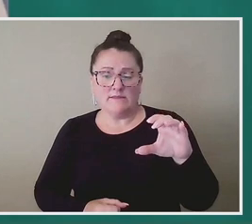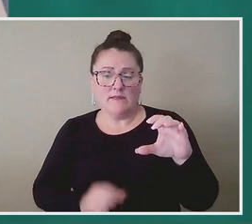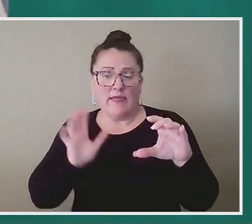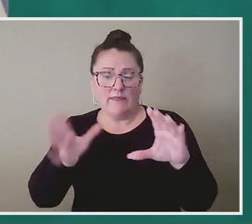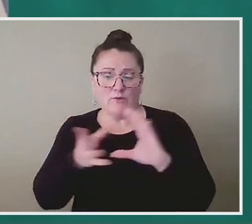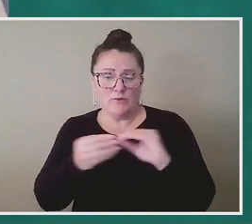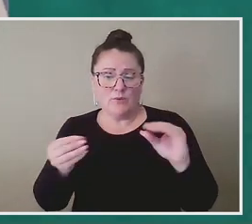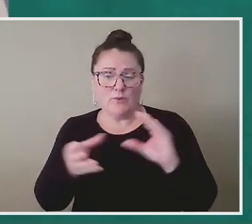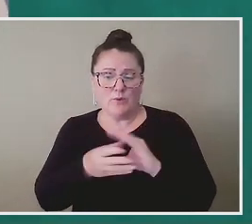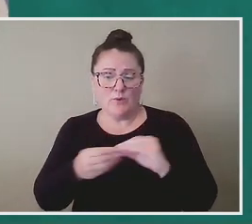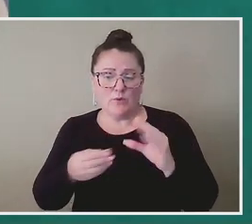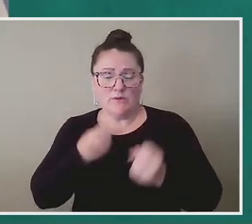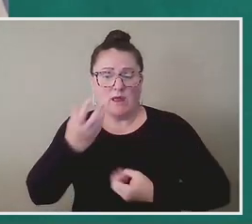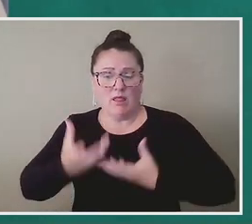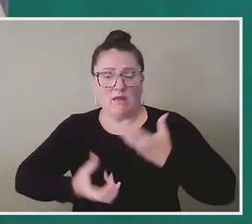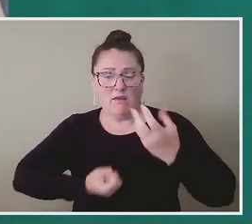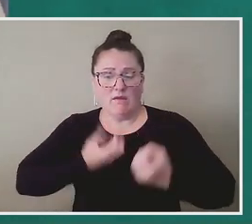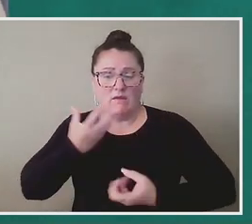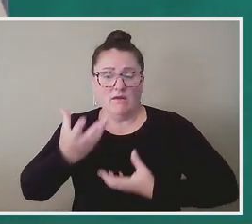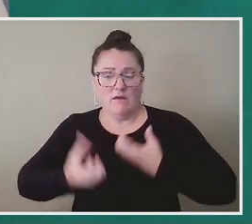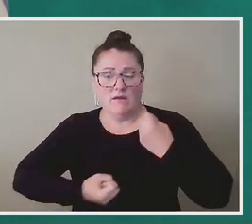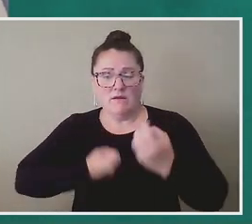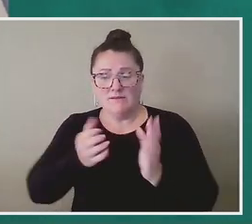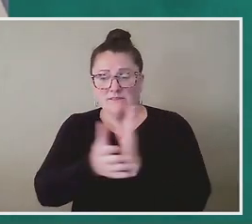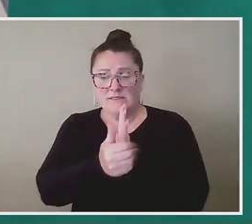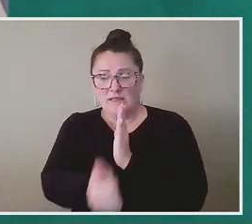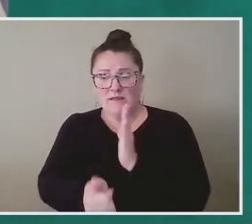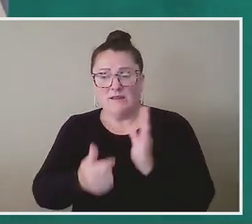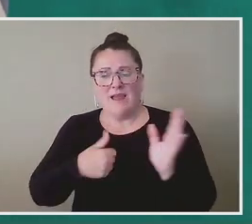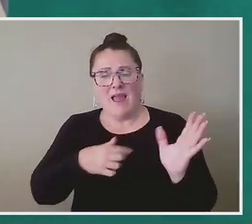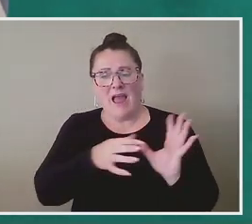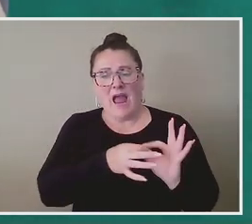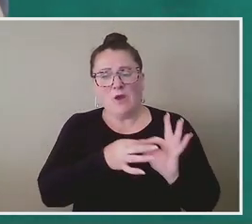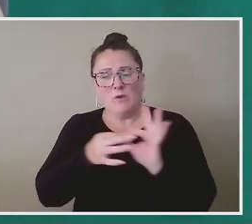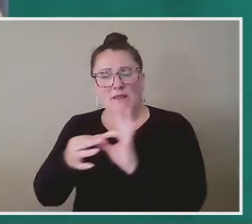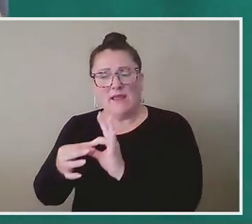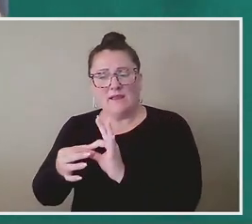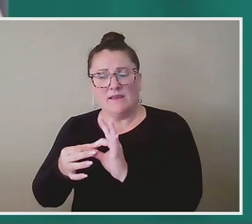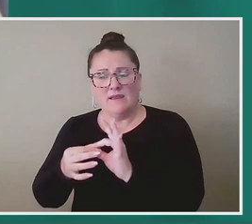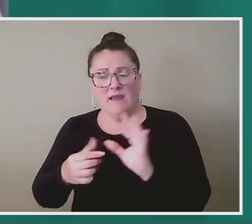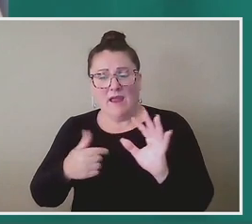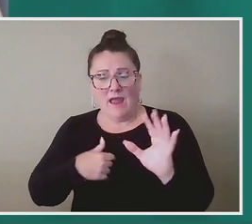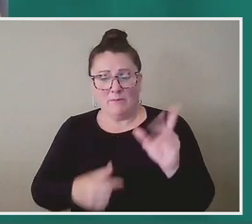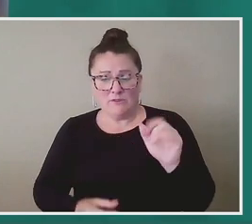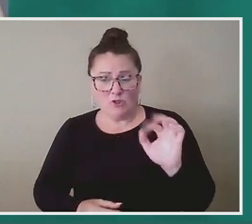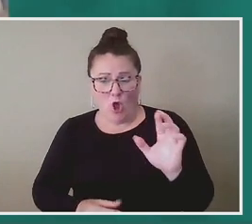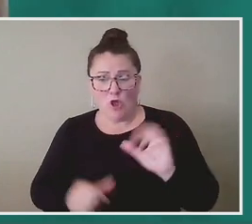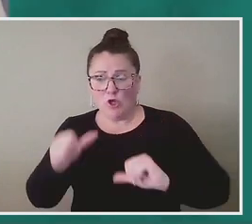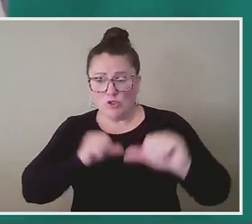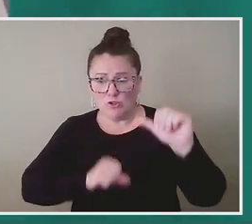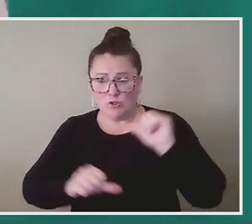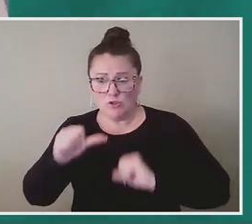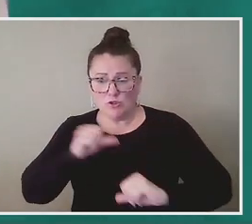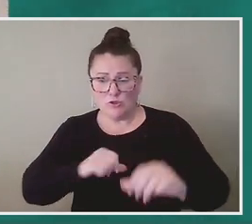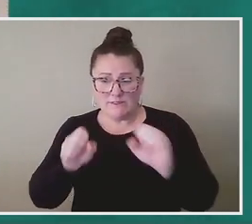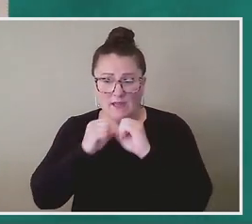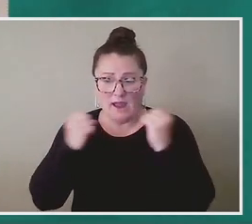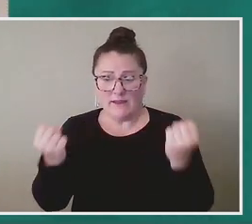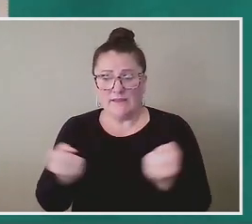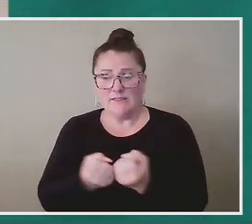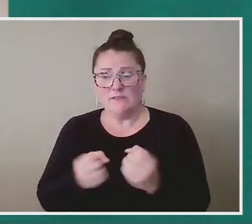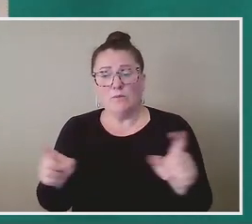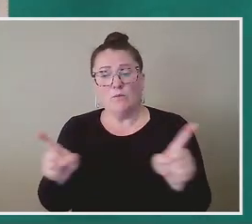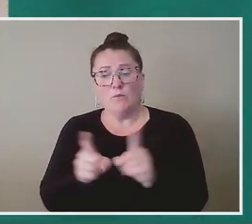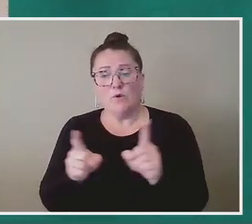storytelling and poetics. I relate to that as a scholar who works in the social sciences, but is very much trying to for